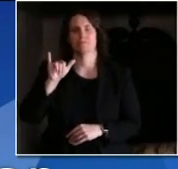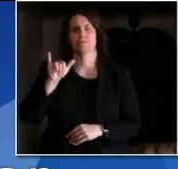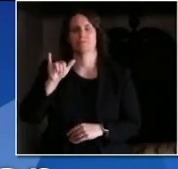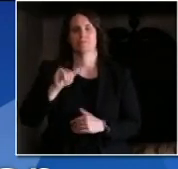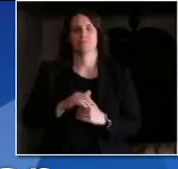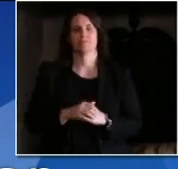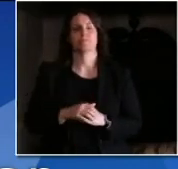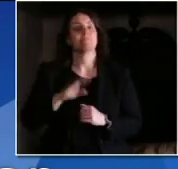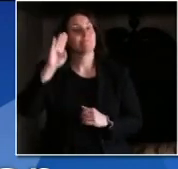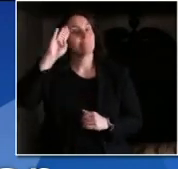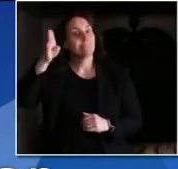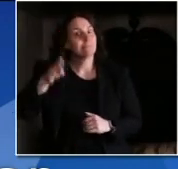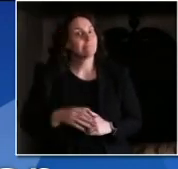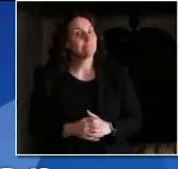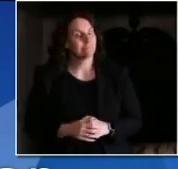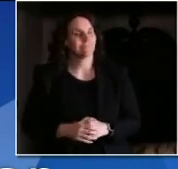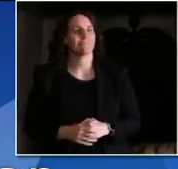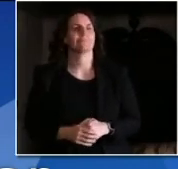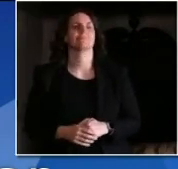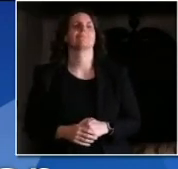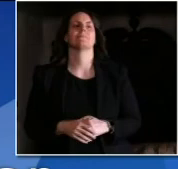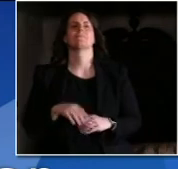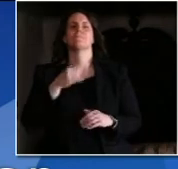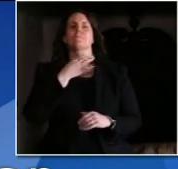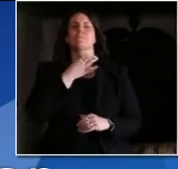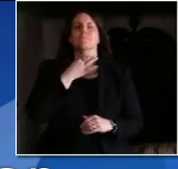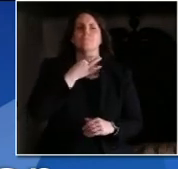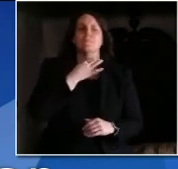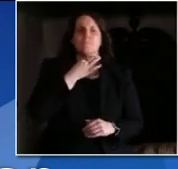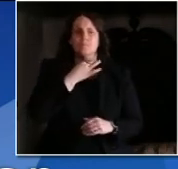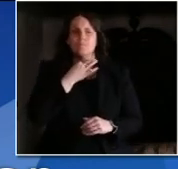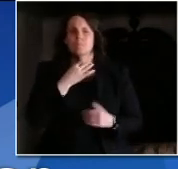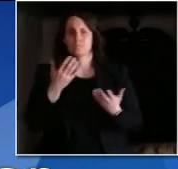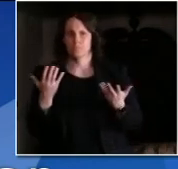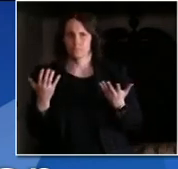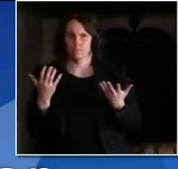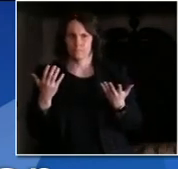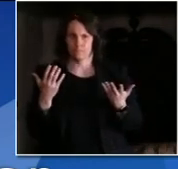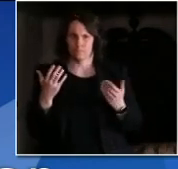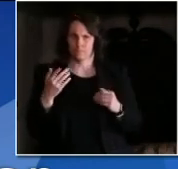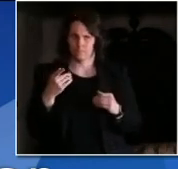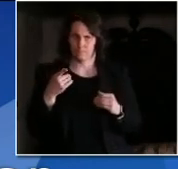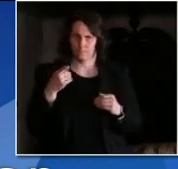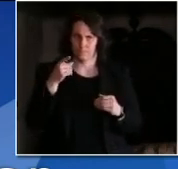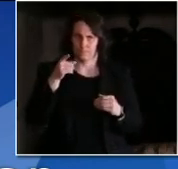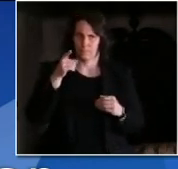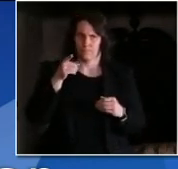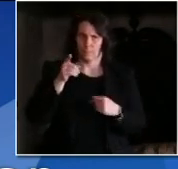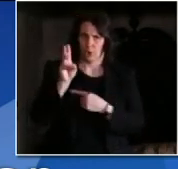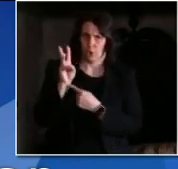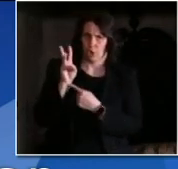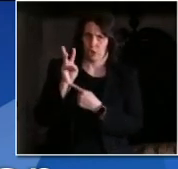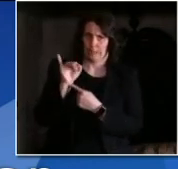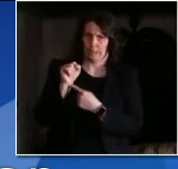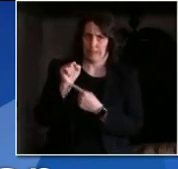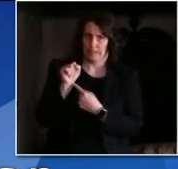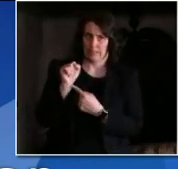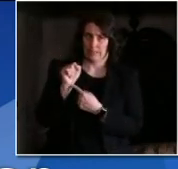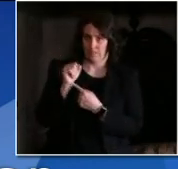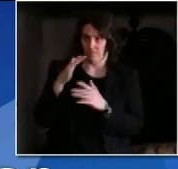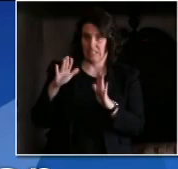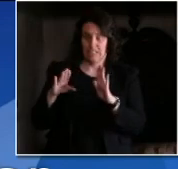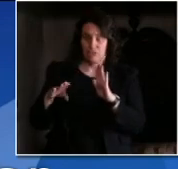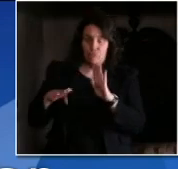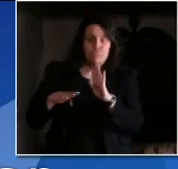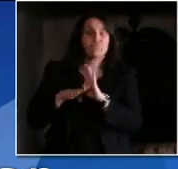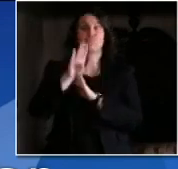Hi. I'm just wondering, where do you believe Wisconsin is at right now in terms of a peak? Have we hit a peak? Are we still approaching a peak?